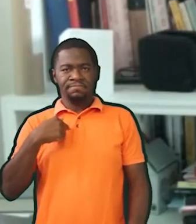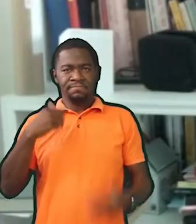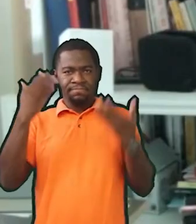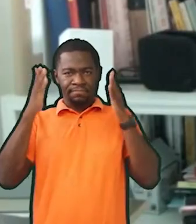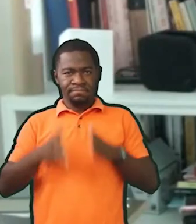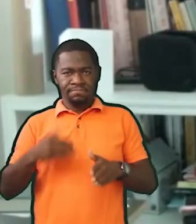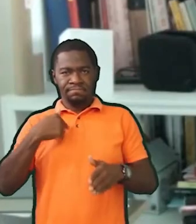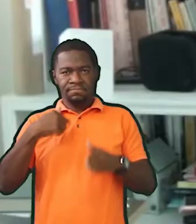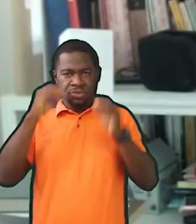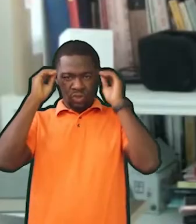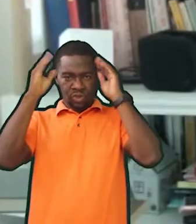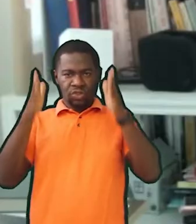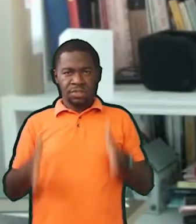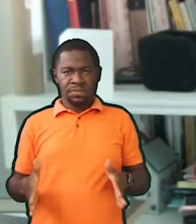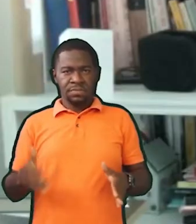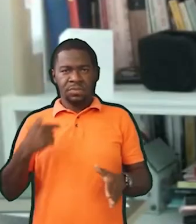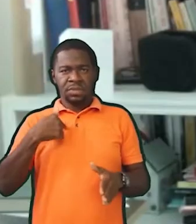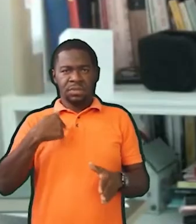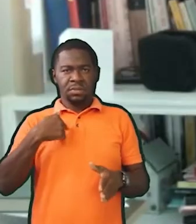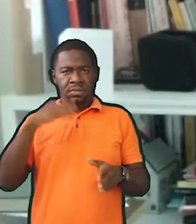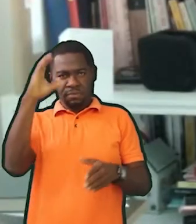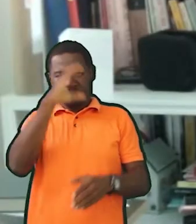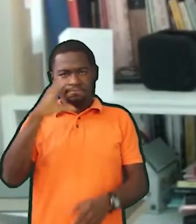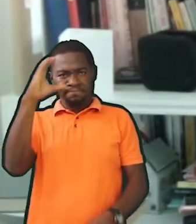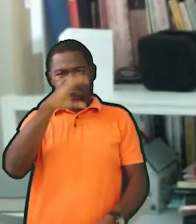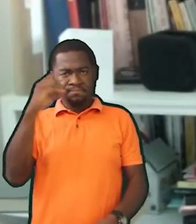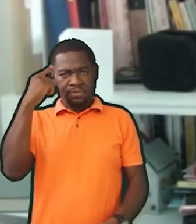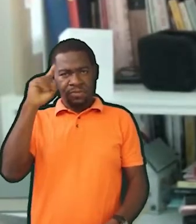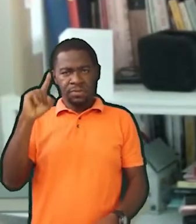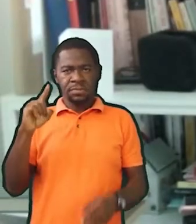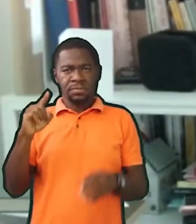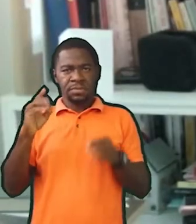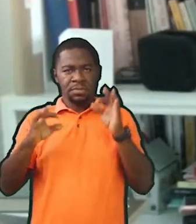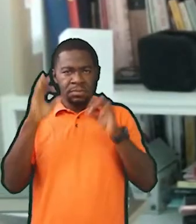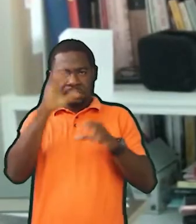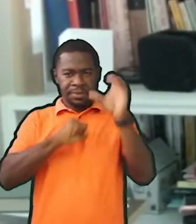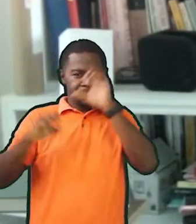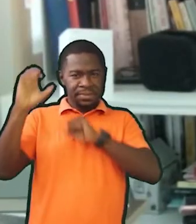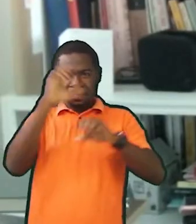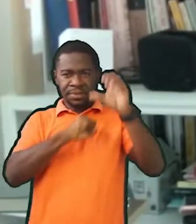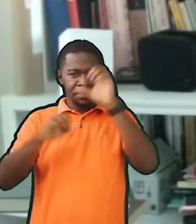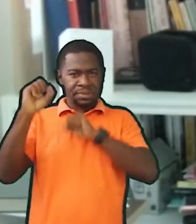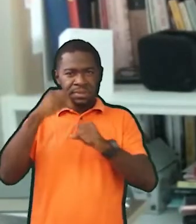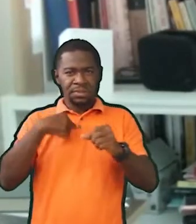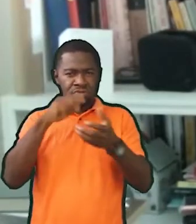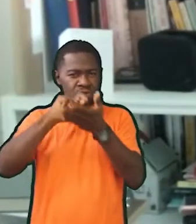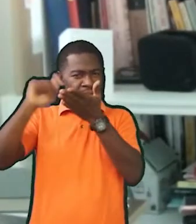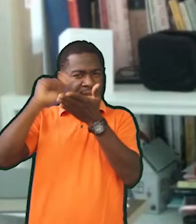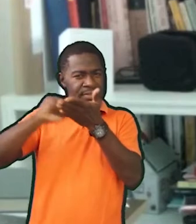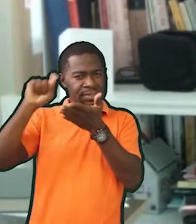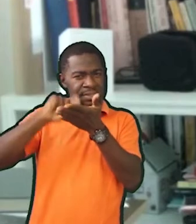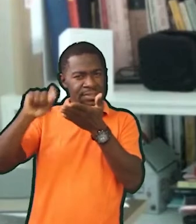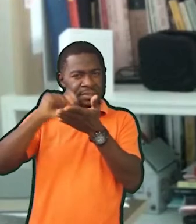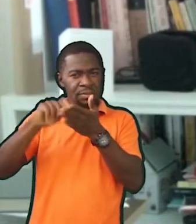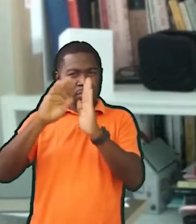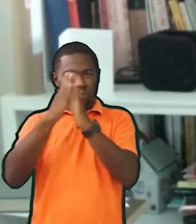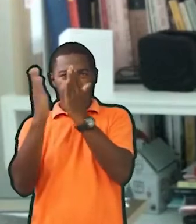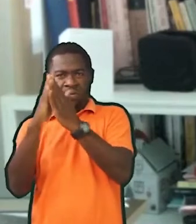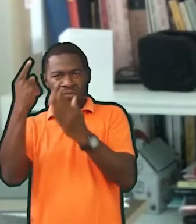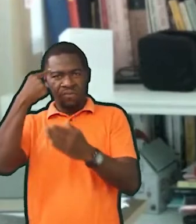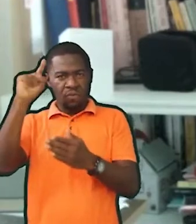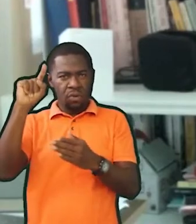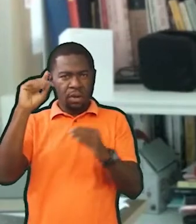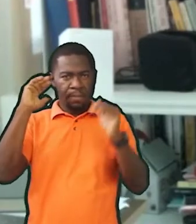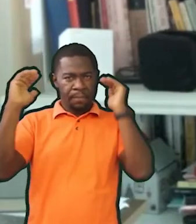am a investigator of missing sounds. I've written many books for adults